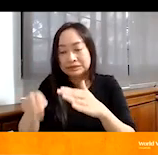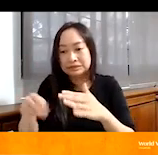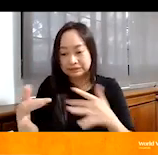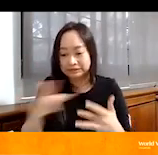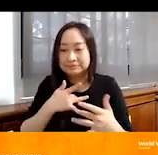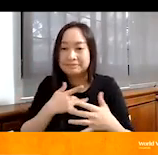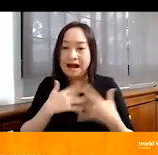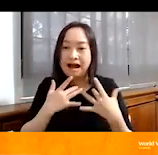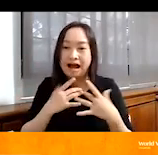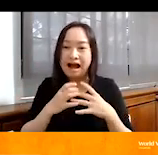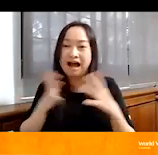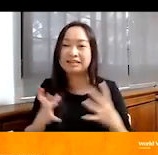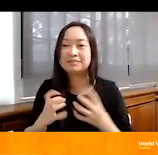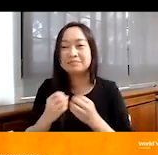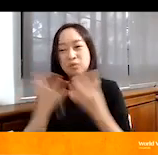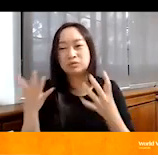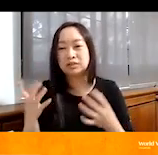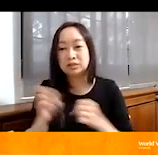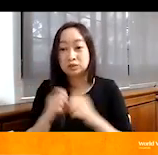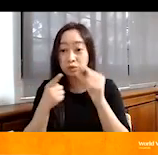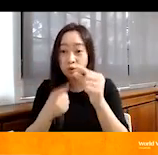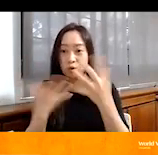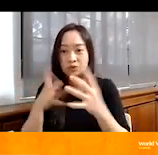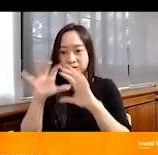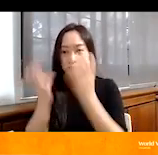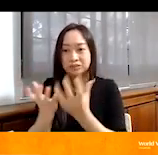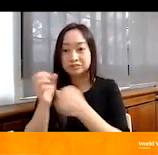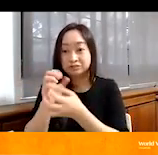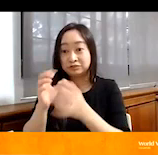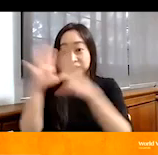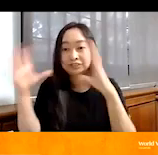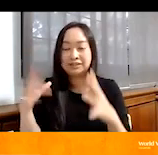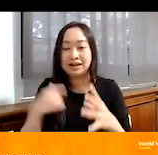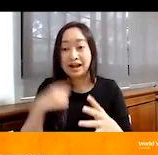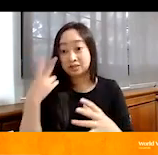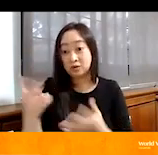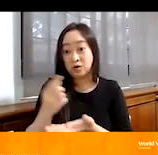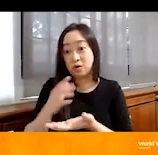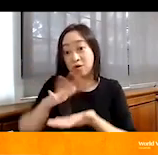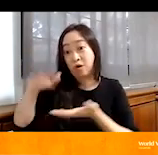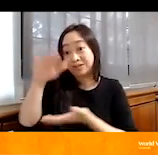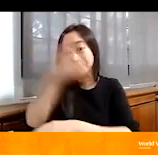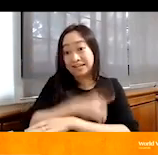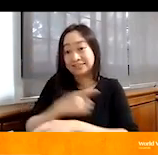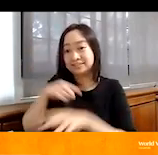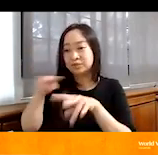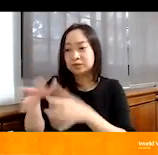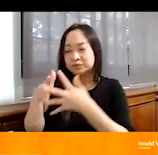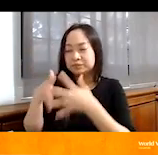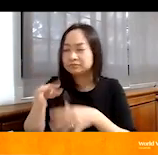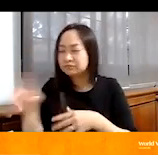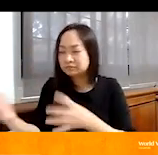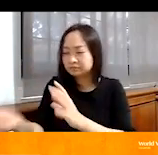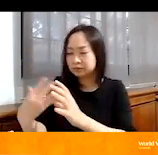most. And so, the goal was always World Vision. I remember in graduate school seeing these commercials from World Vision in the United States asking